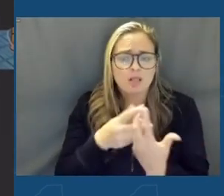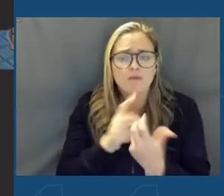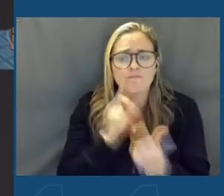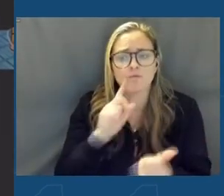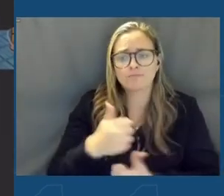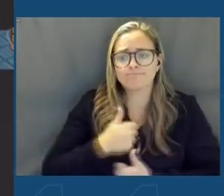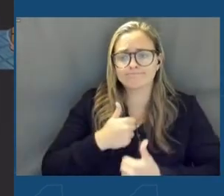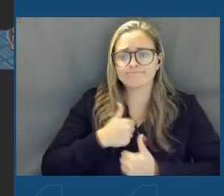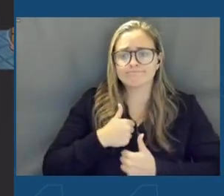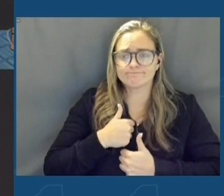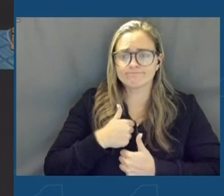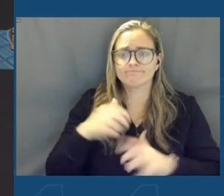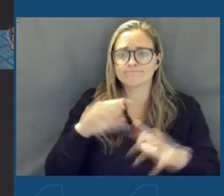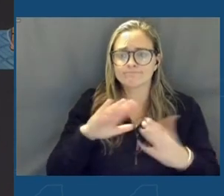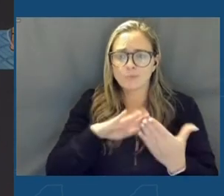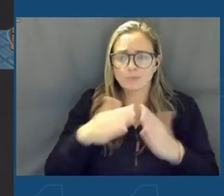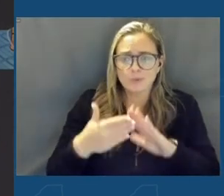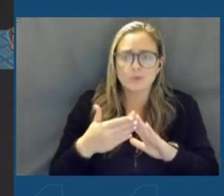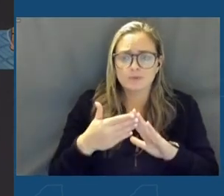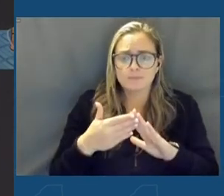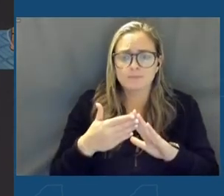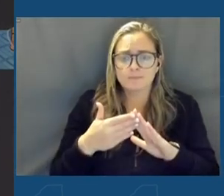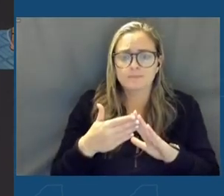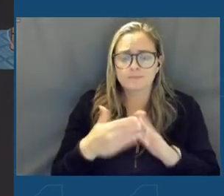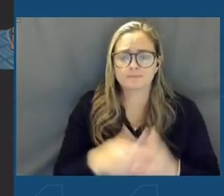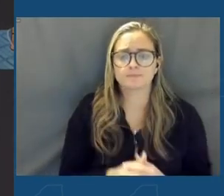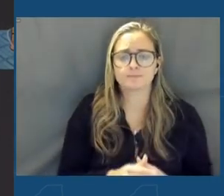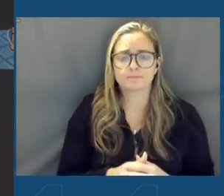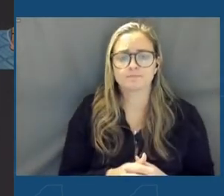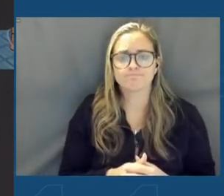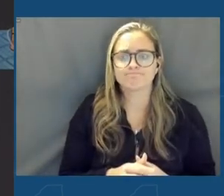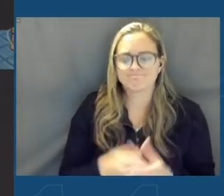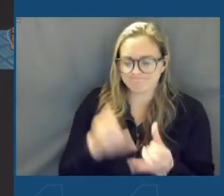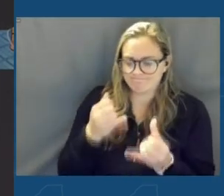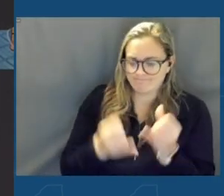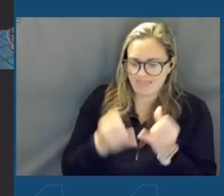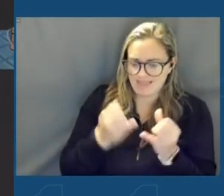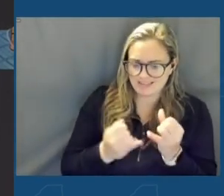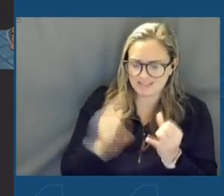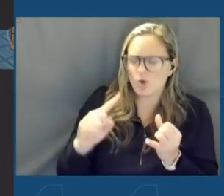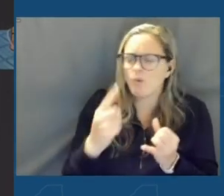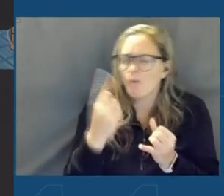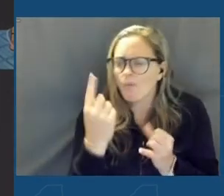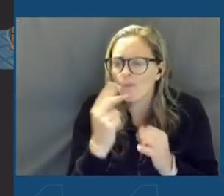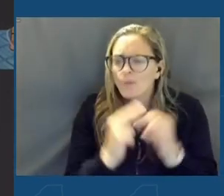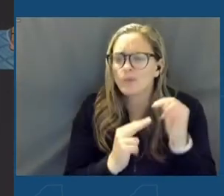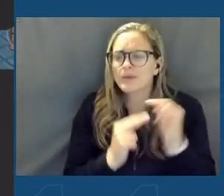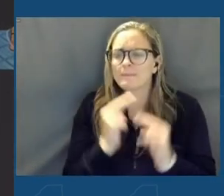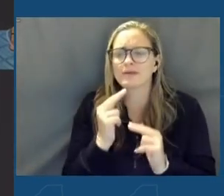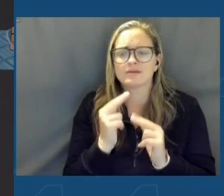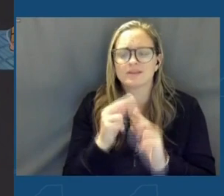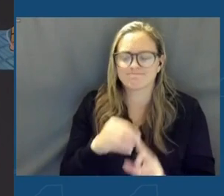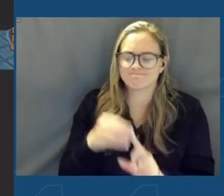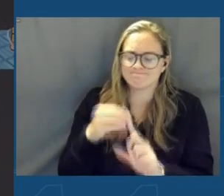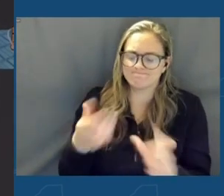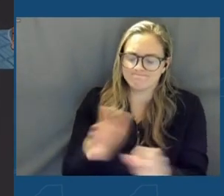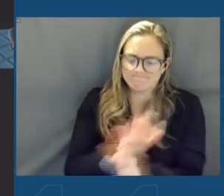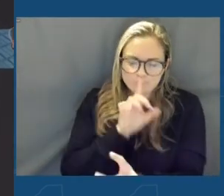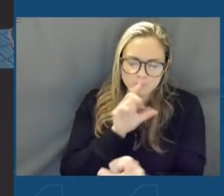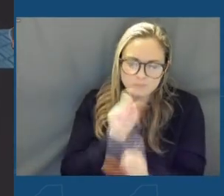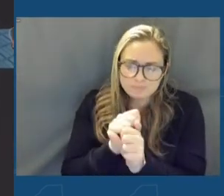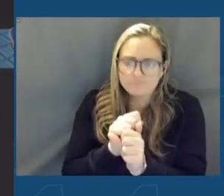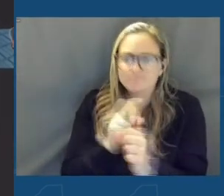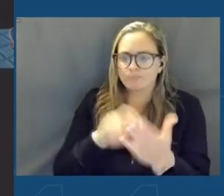the veteran and military community around the nation. Finally, it's the only building of its kind fully dedicated to this purpose